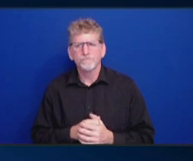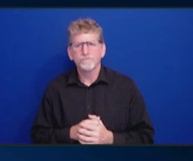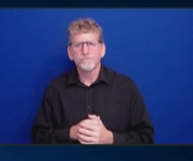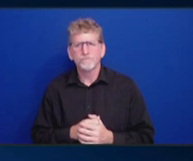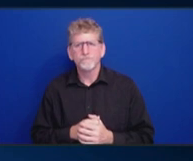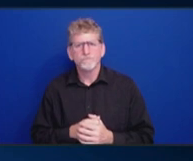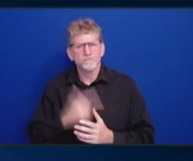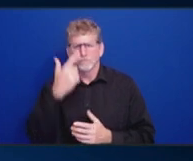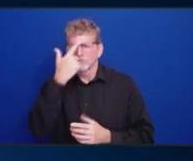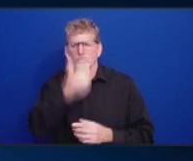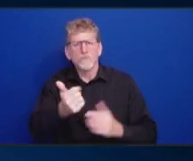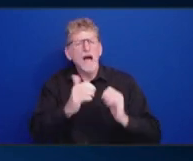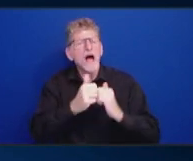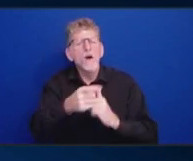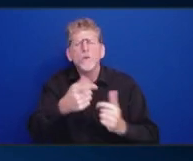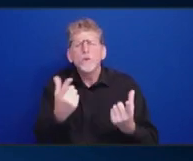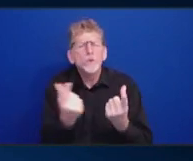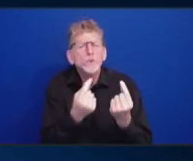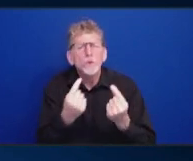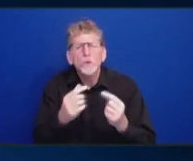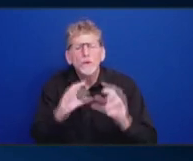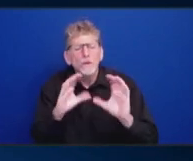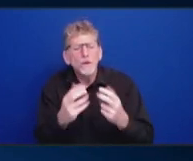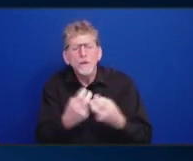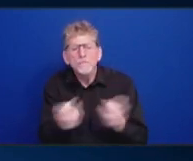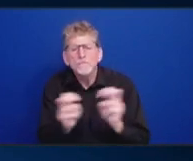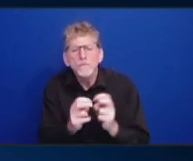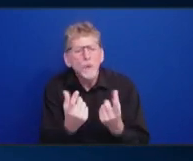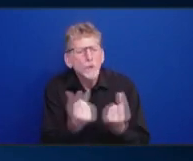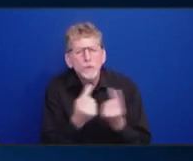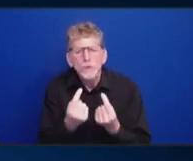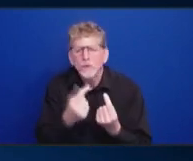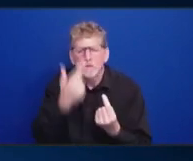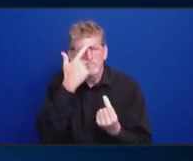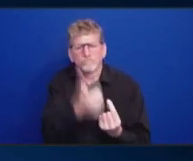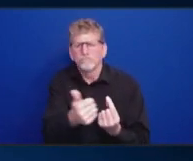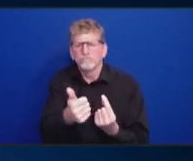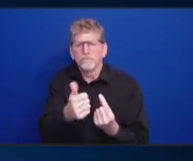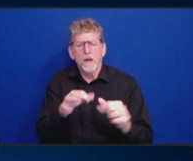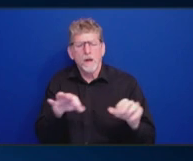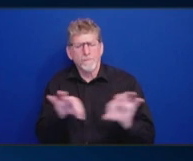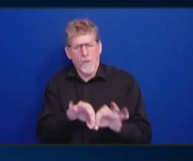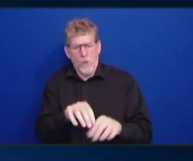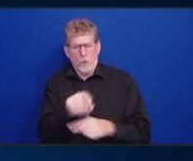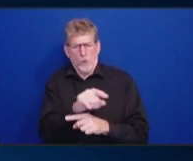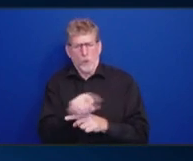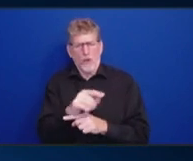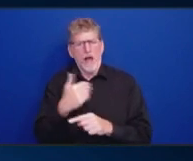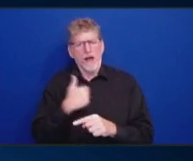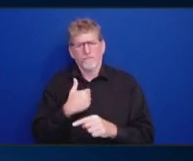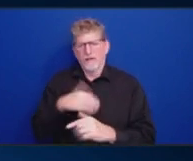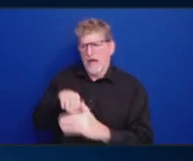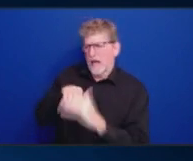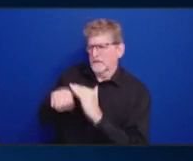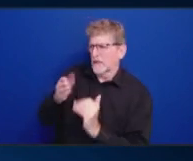that. But I think it's important that you know that you have access to bring in experts to inform decisions.